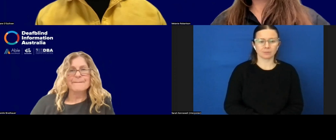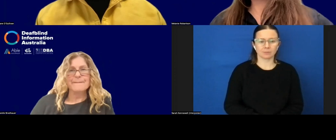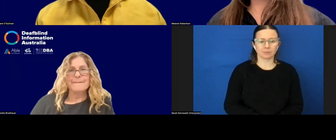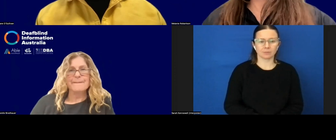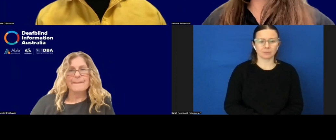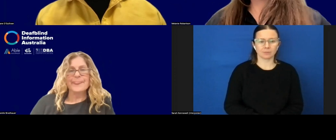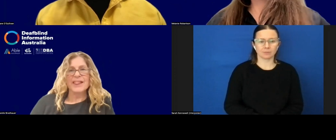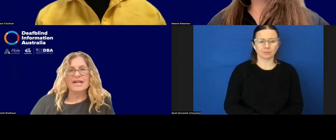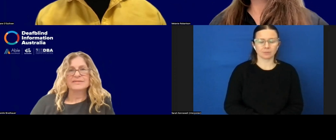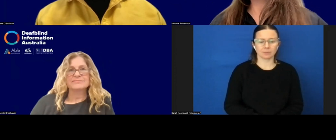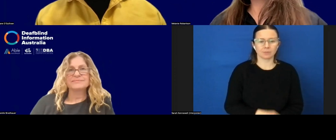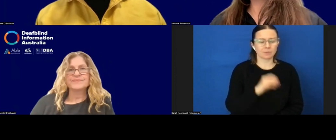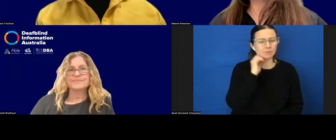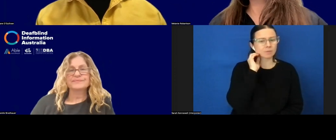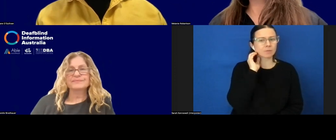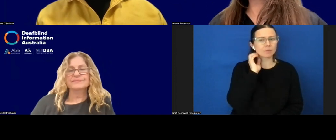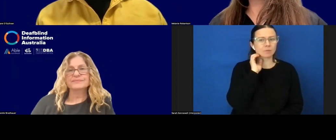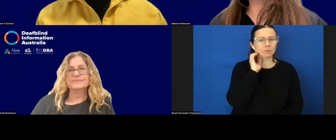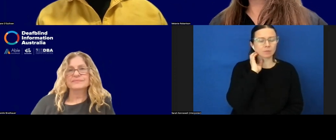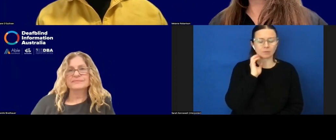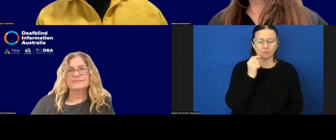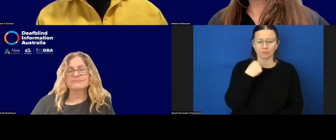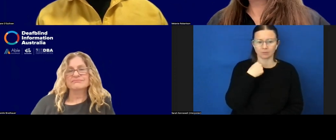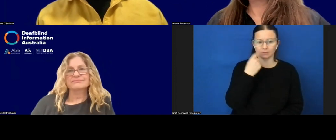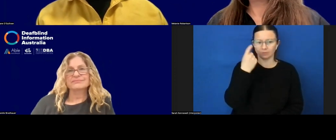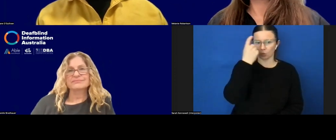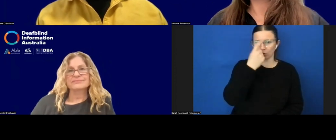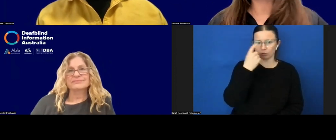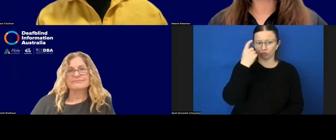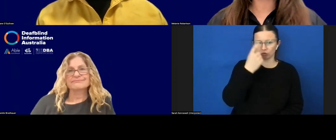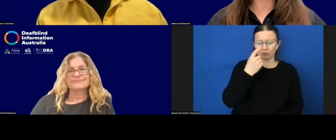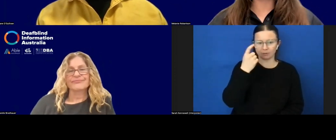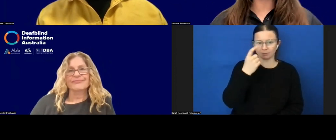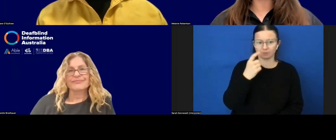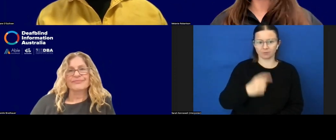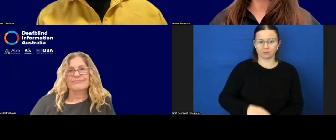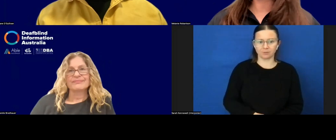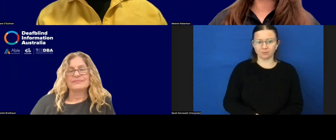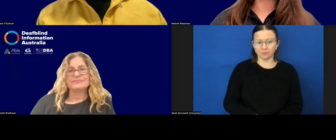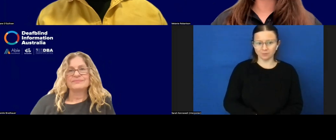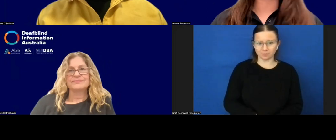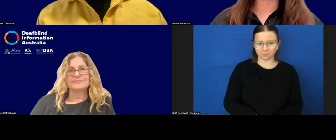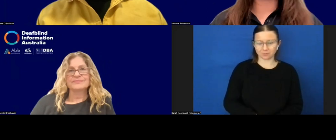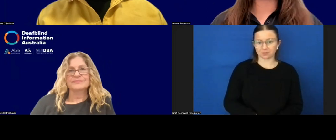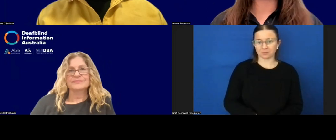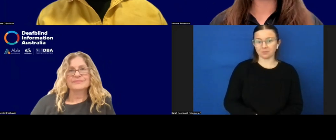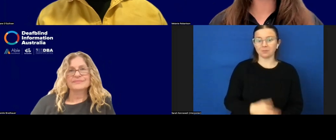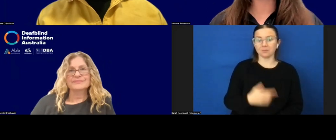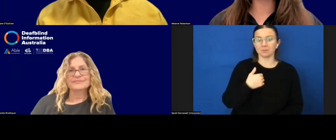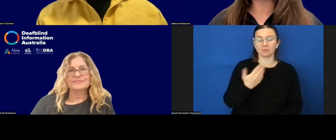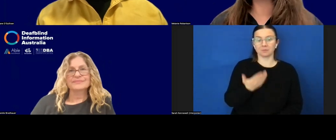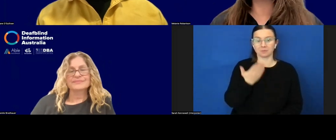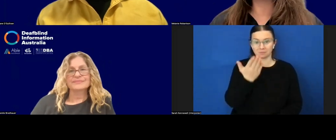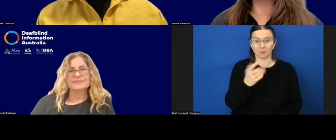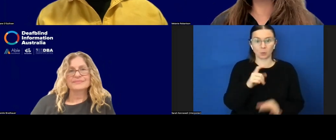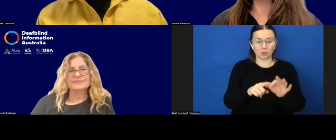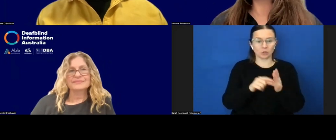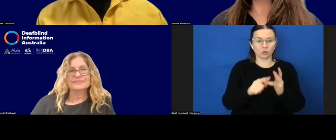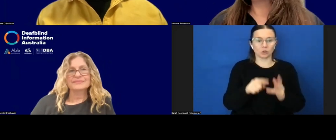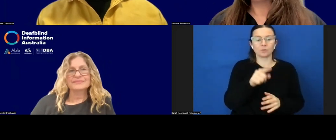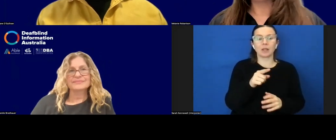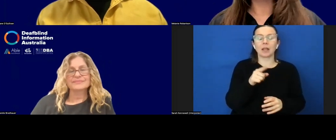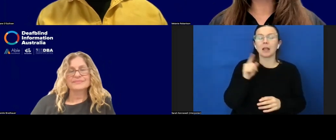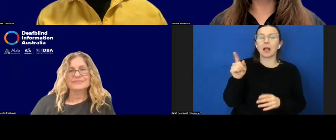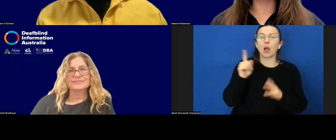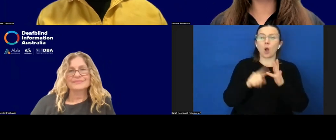I'm wondering if I can put this question to you. As O&M instructors,